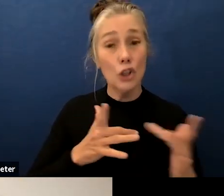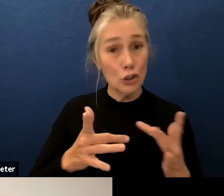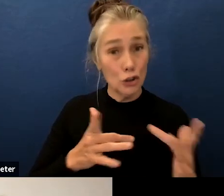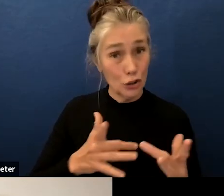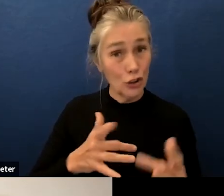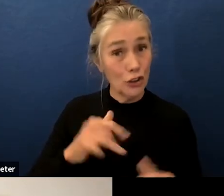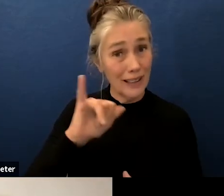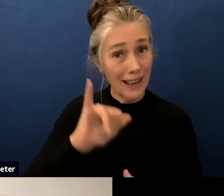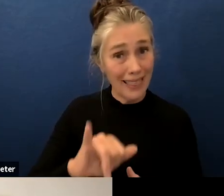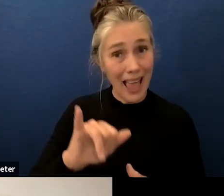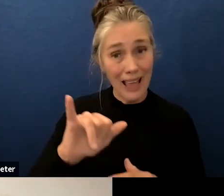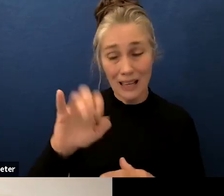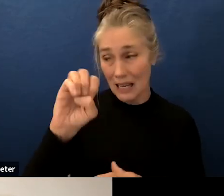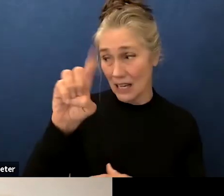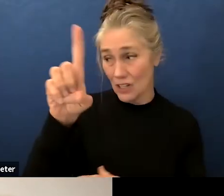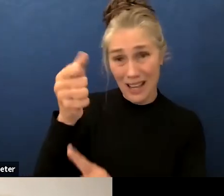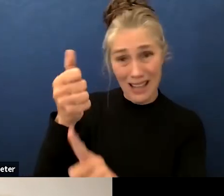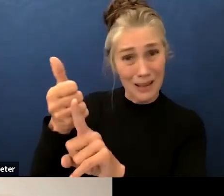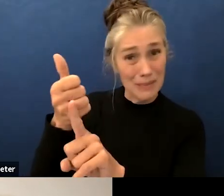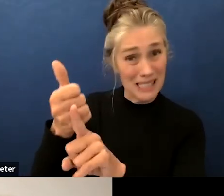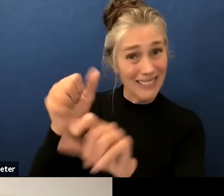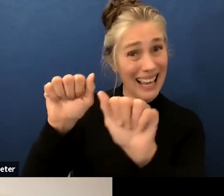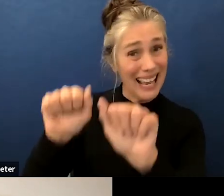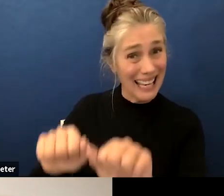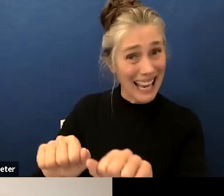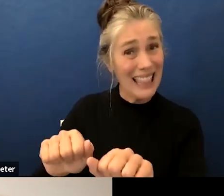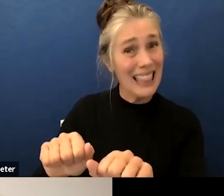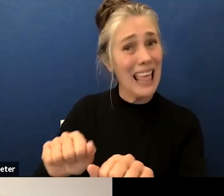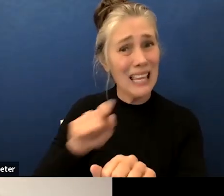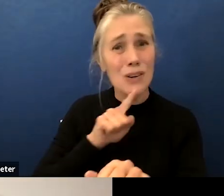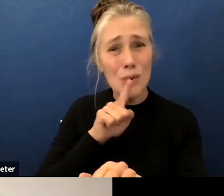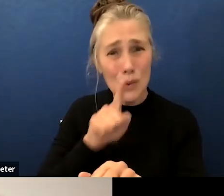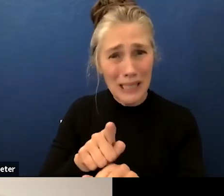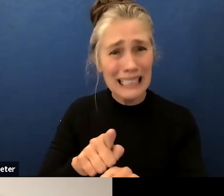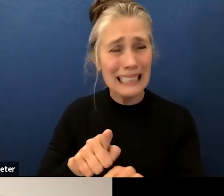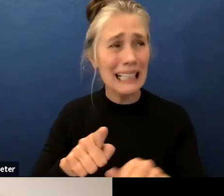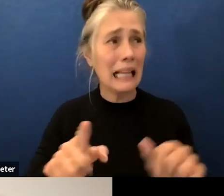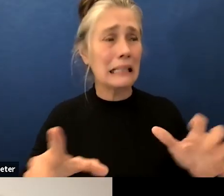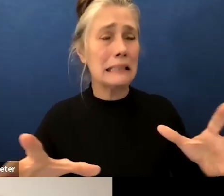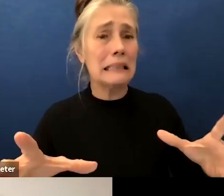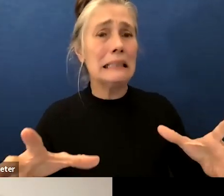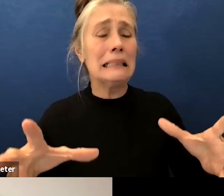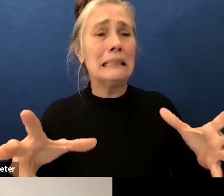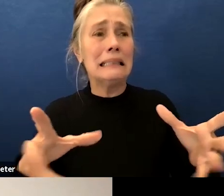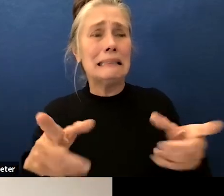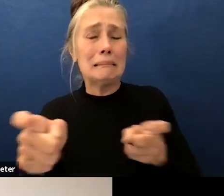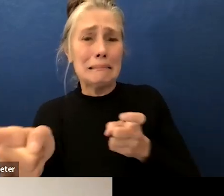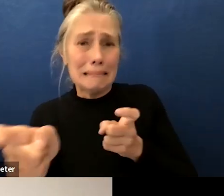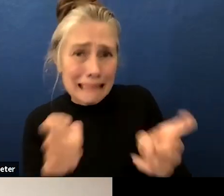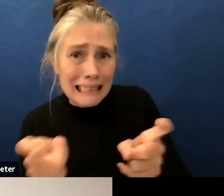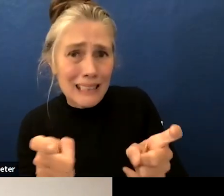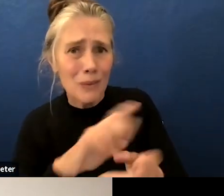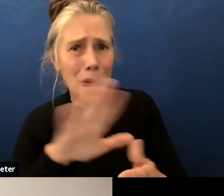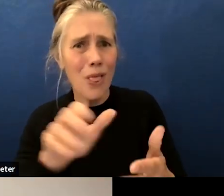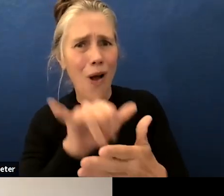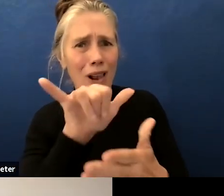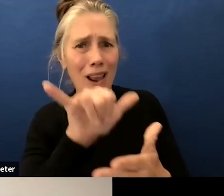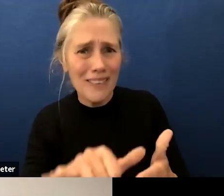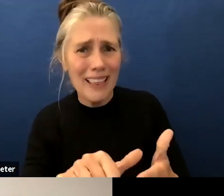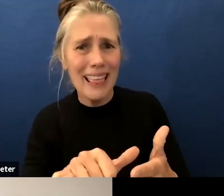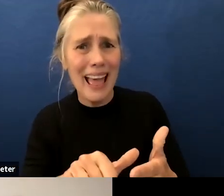to to hold all of this right i think what we saw last week was a a